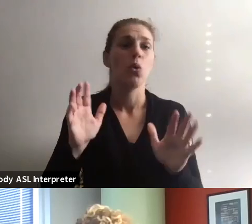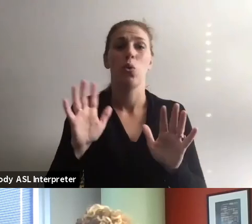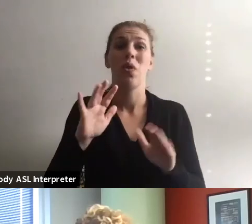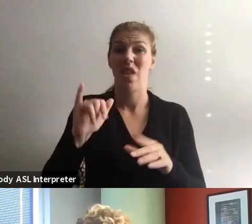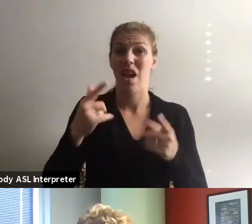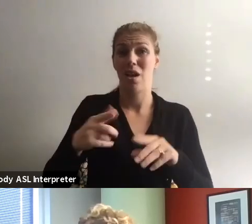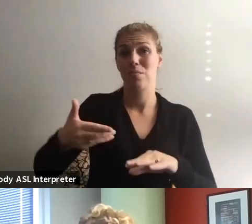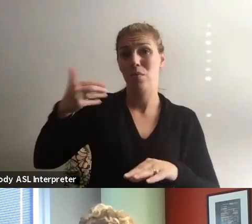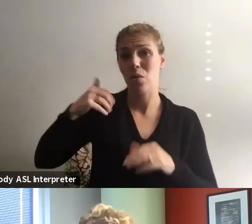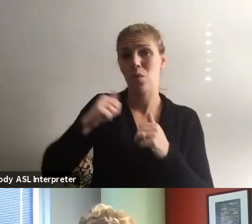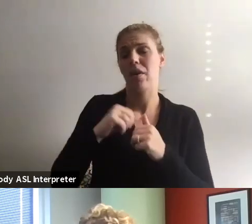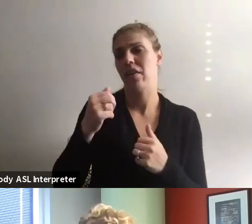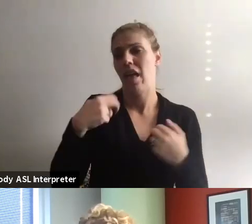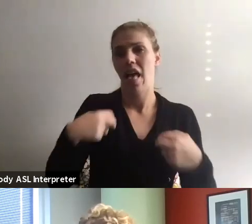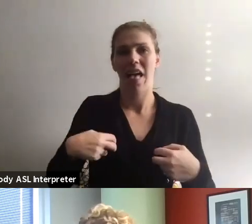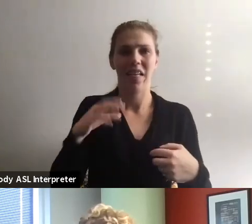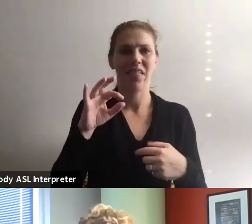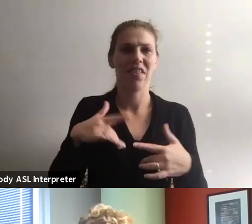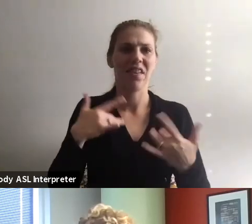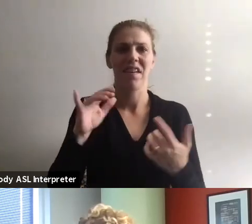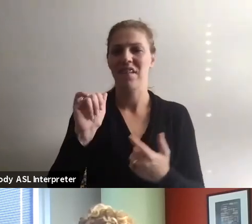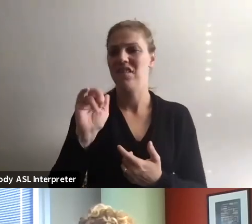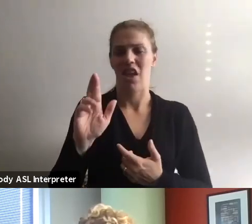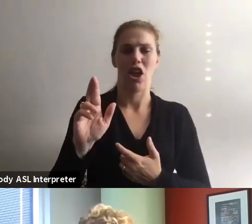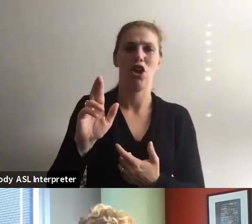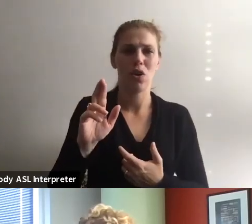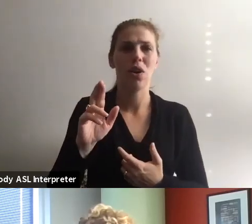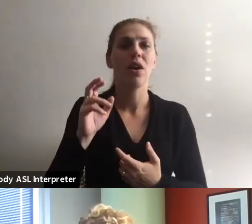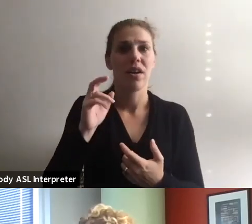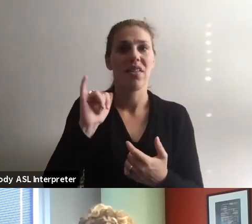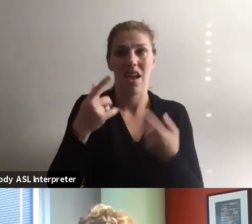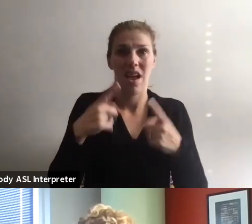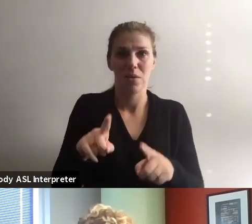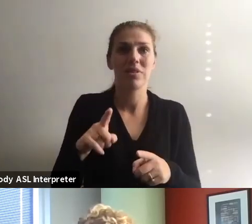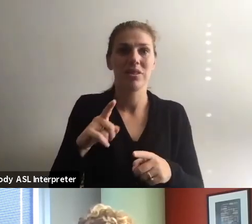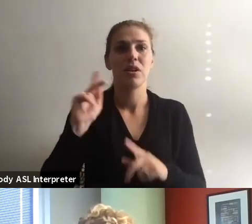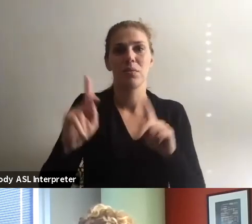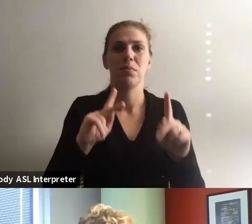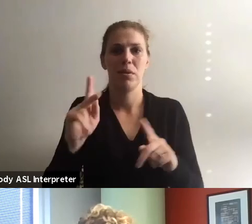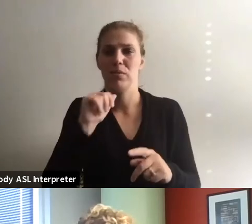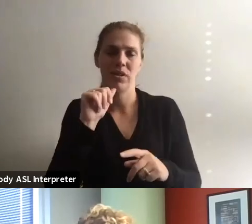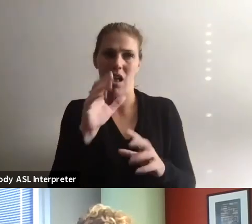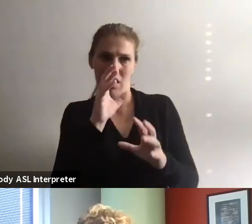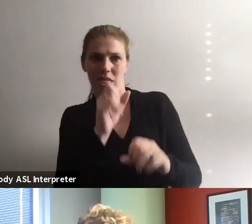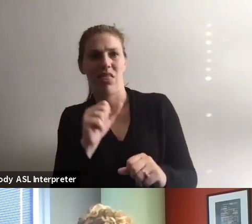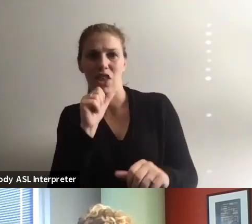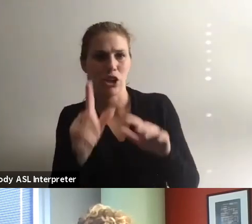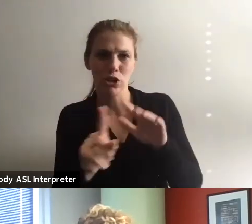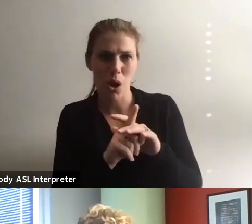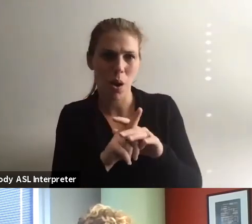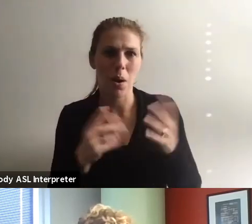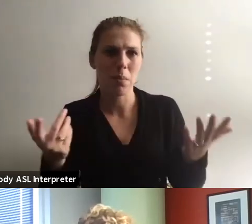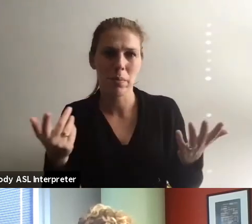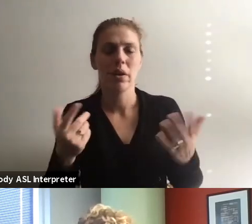with the health fairs or any type of educational fairs that, you know, people don't buy in, they're not going to show up, you know,